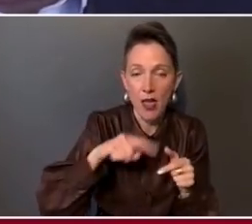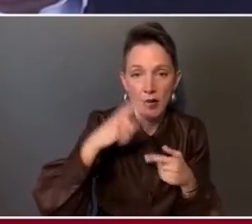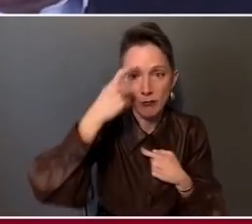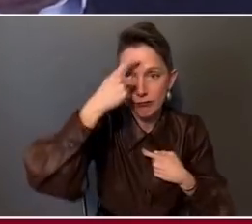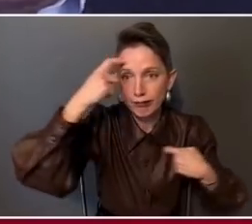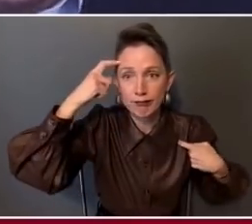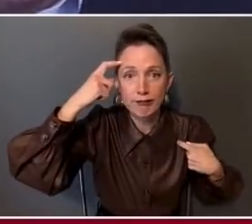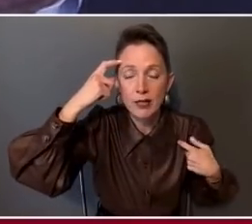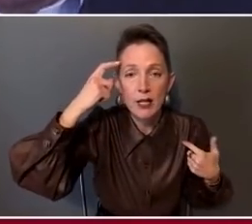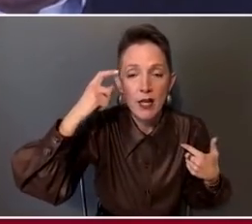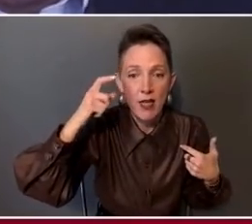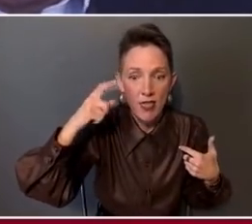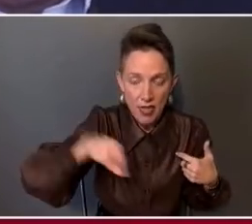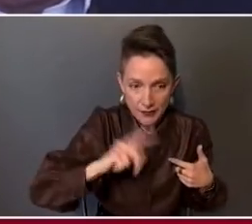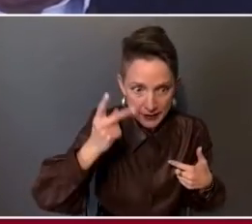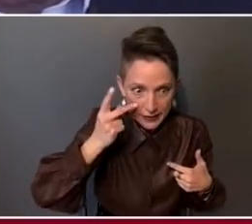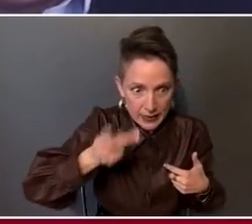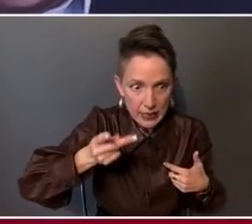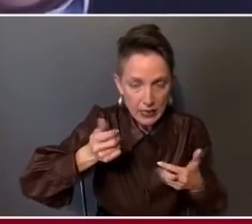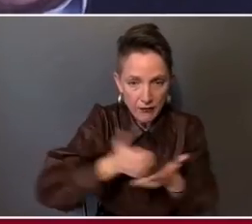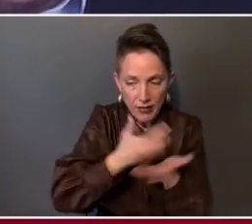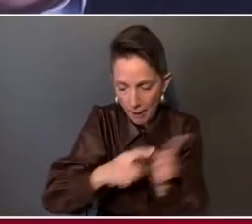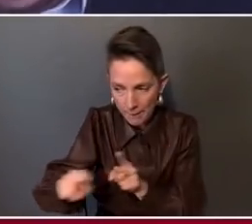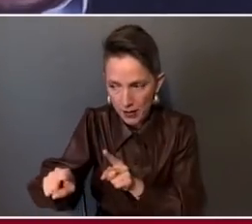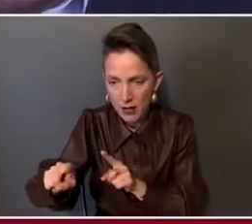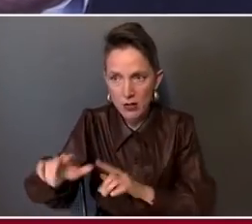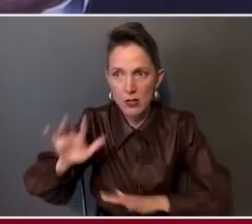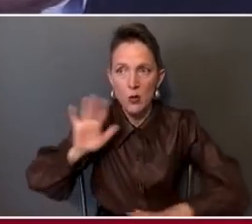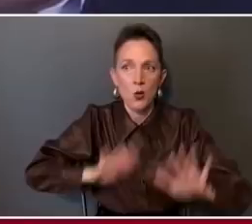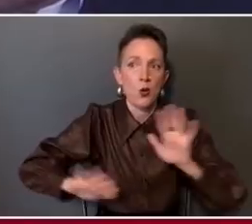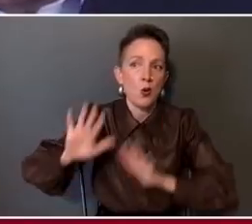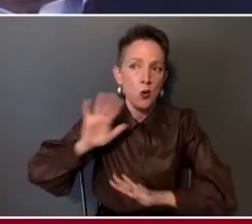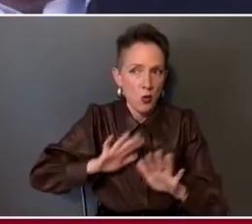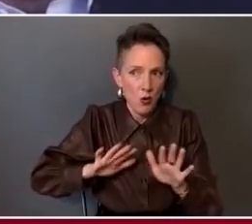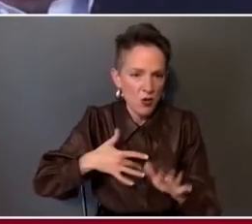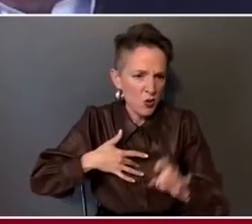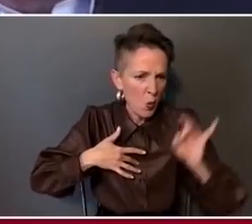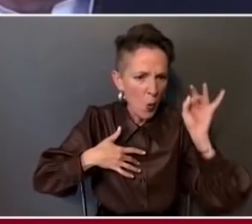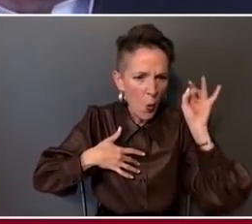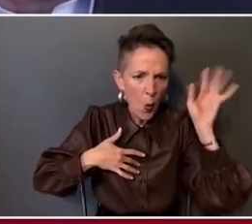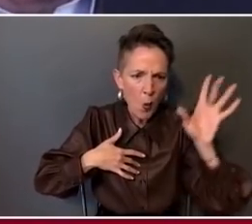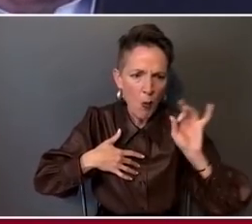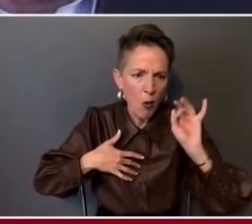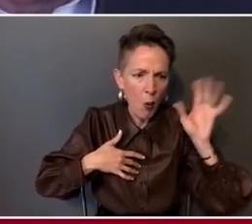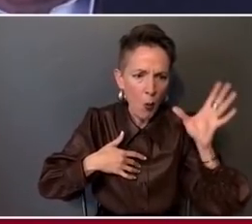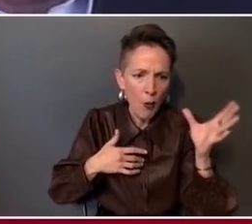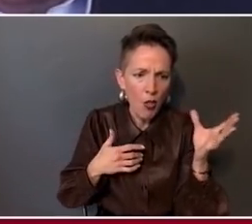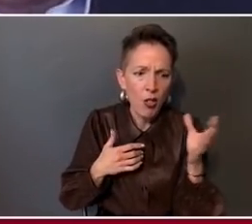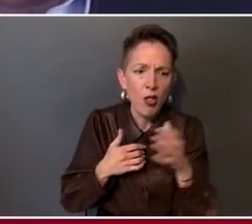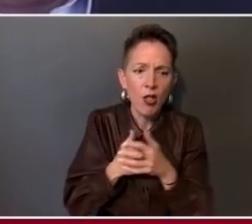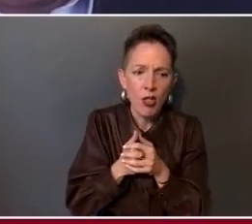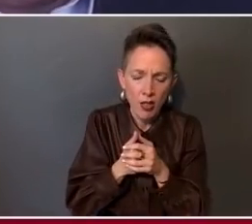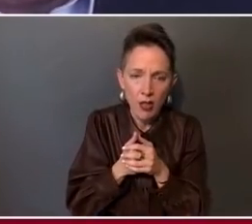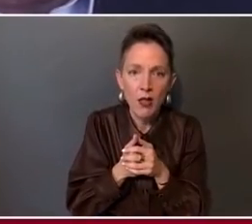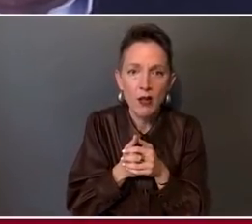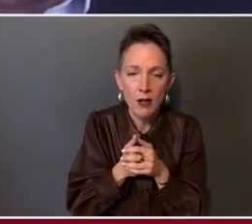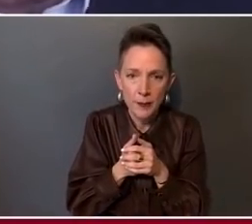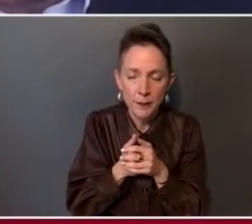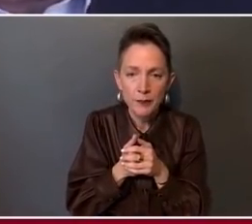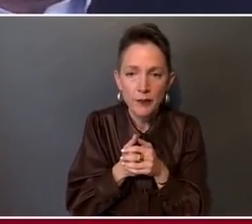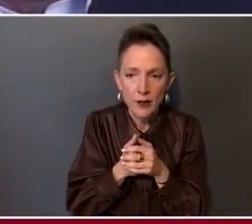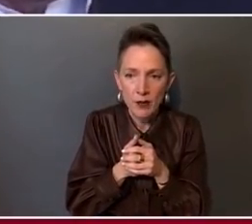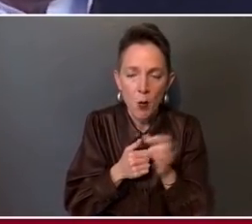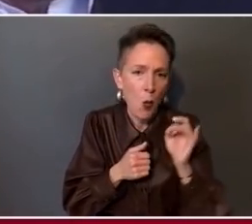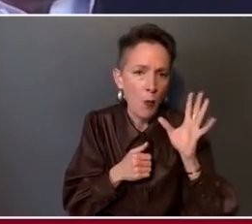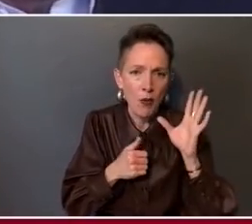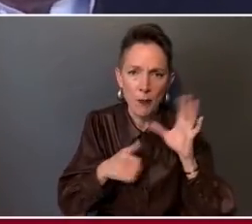have been at the other end of the kinds of horrible, horrible behaviors that have occurred about public